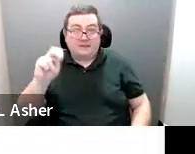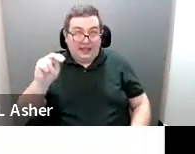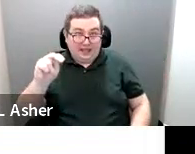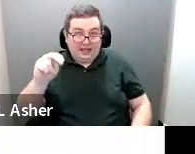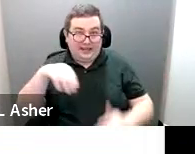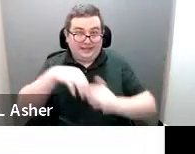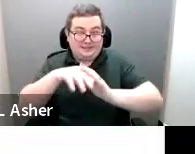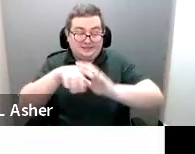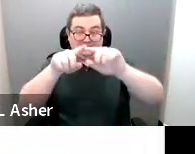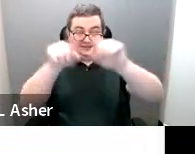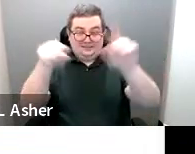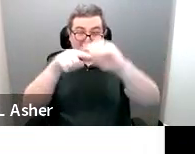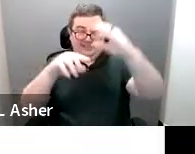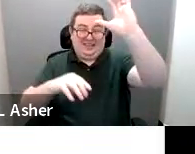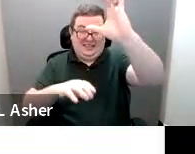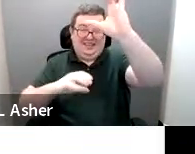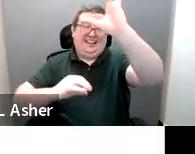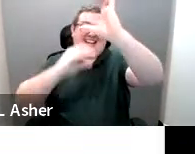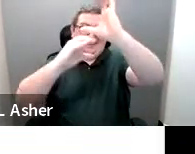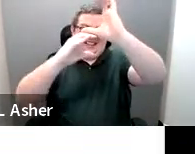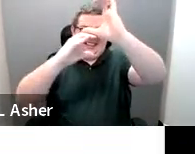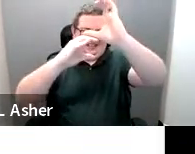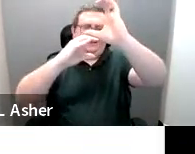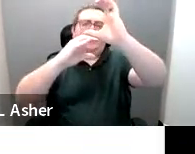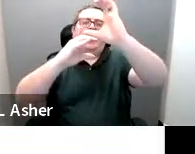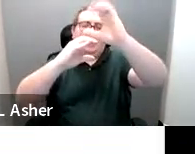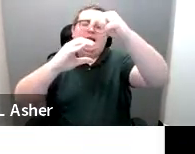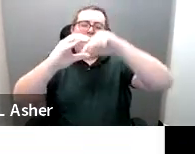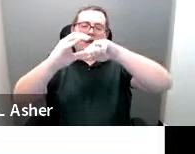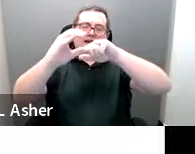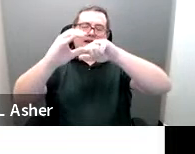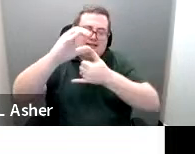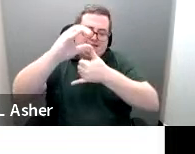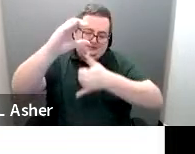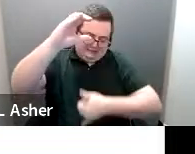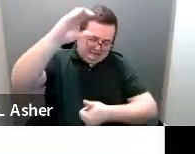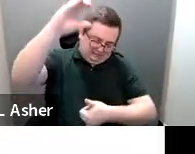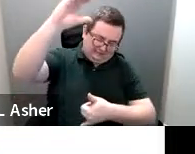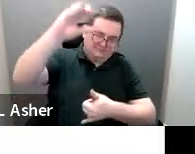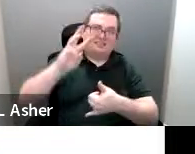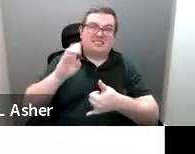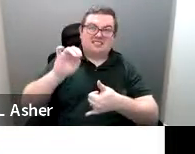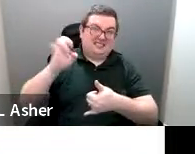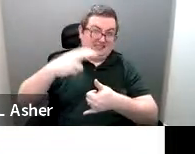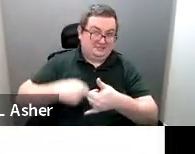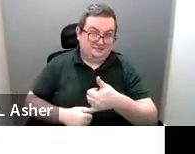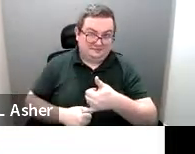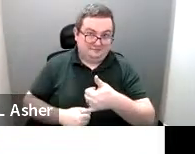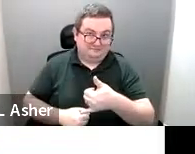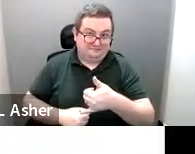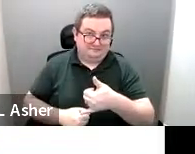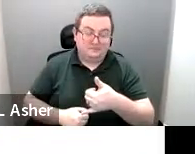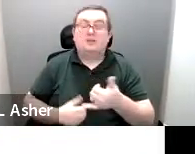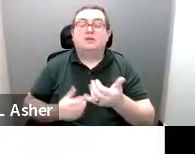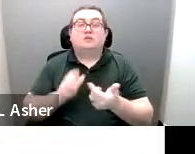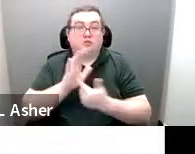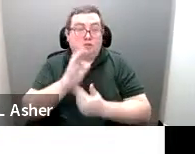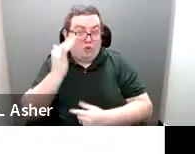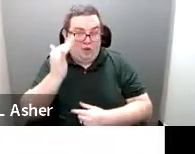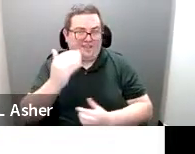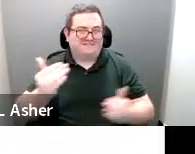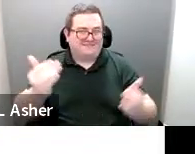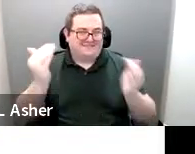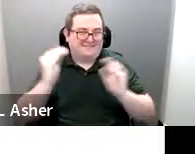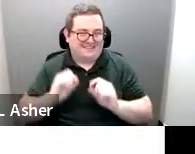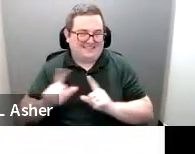sign that is underneath the ISA sign. And just to show you why is our next